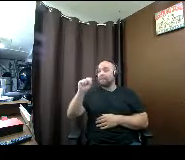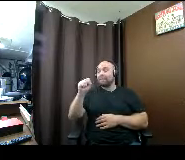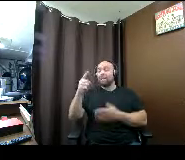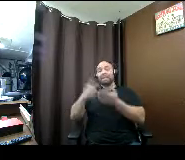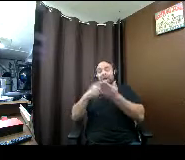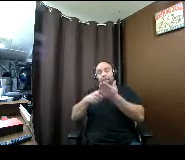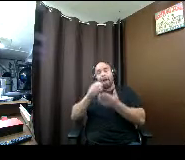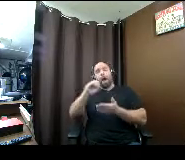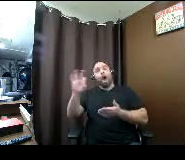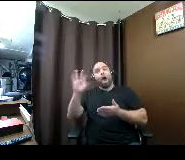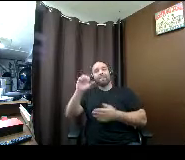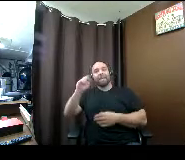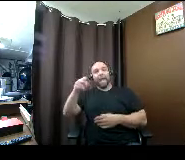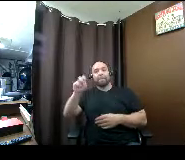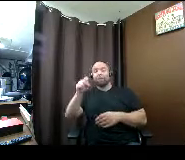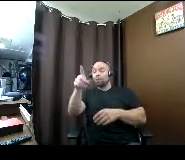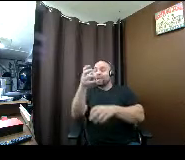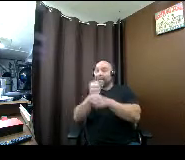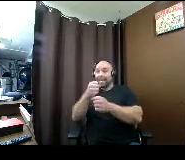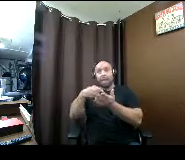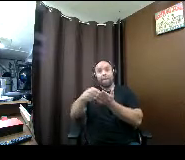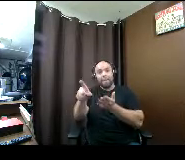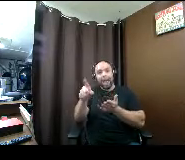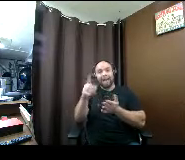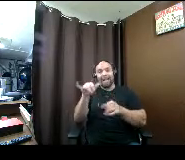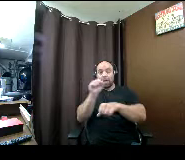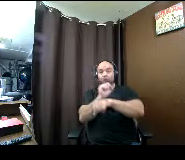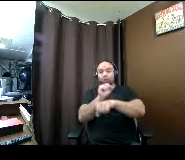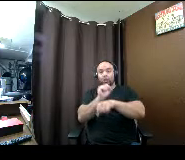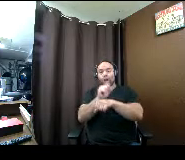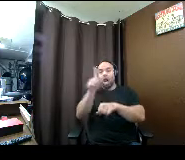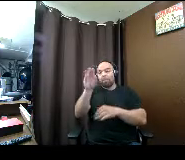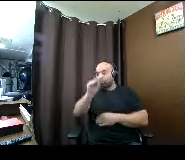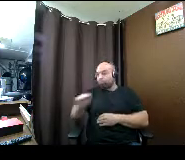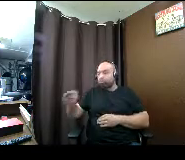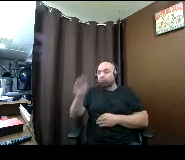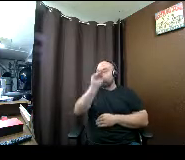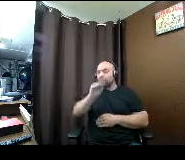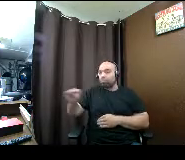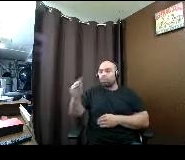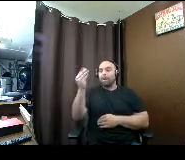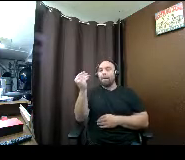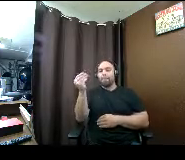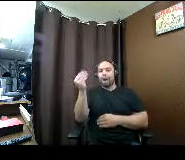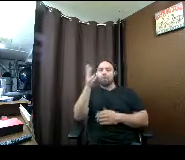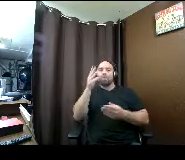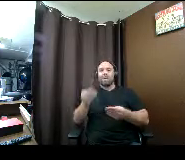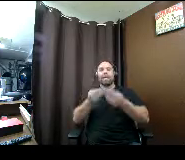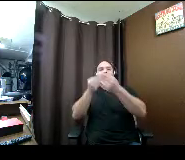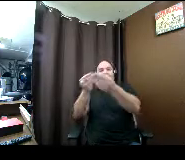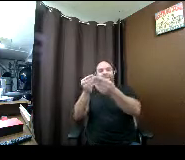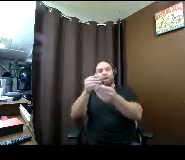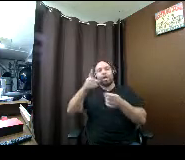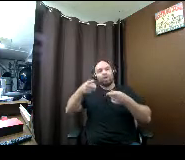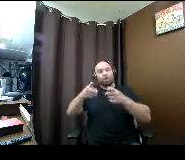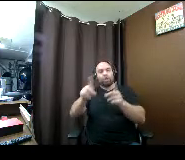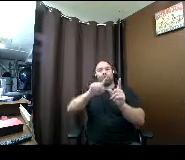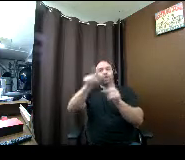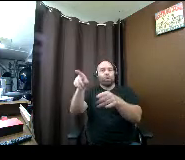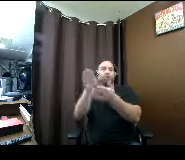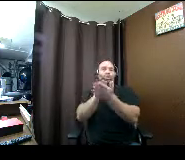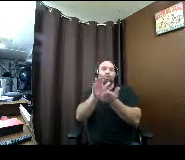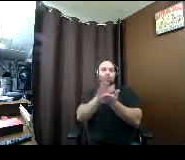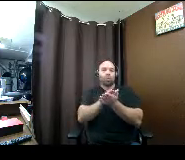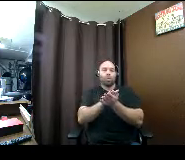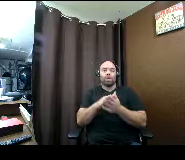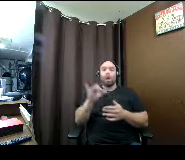get paid it's a job that they set aside money for to give you uh those funds uh while you're going to school they are